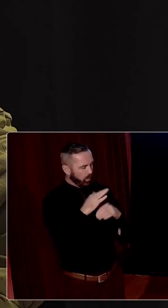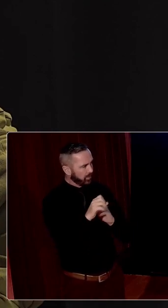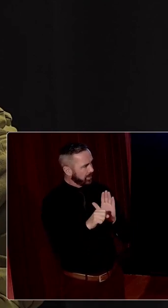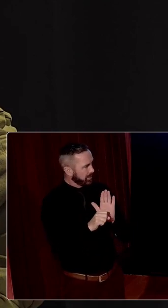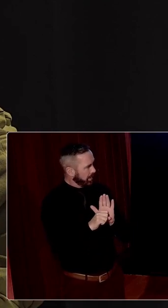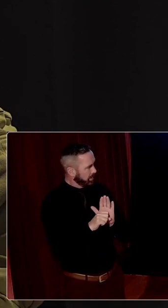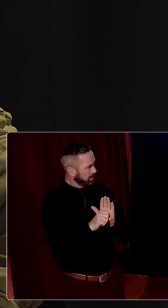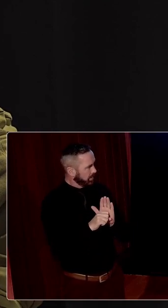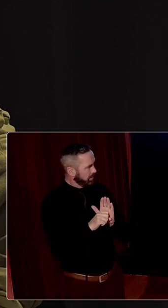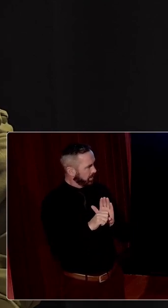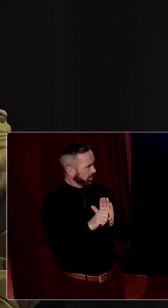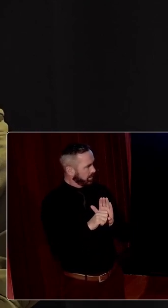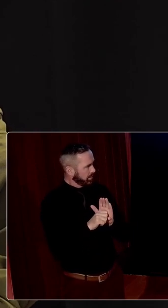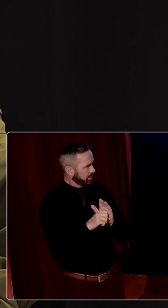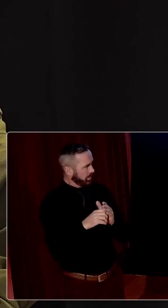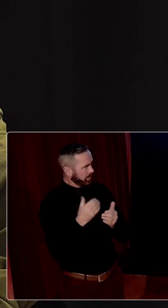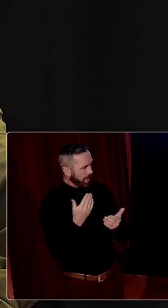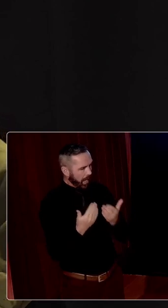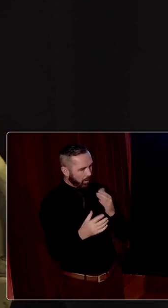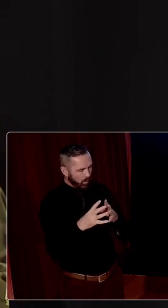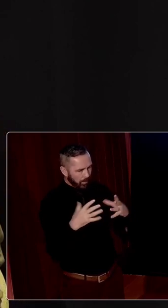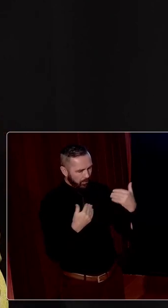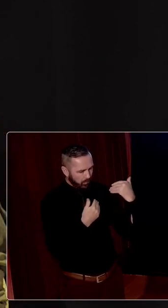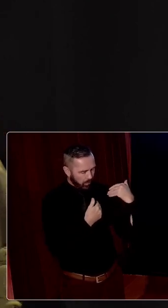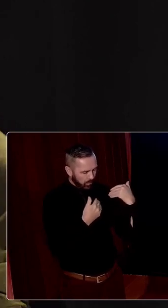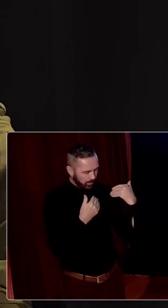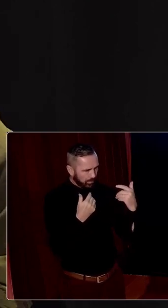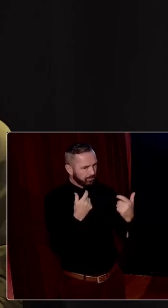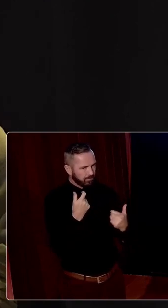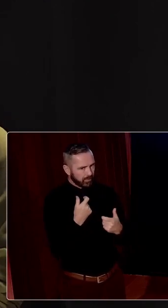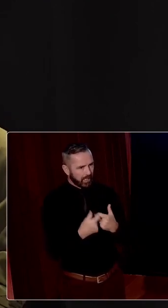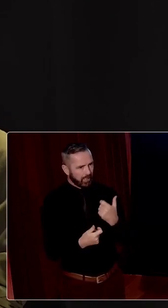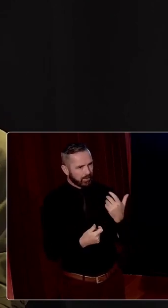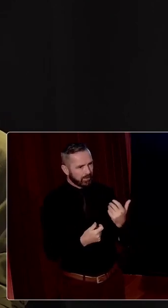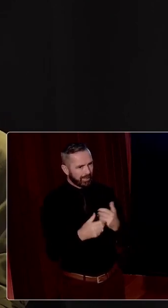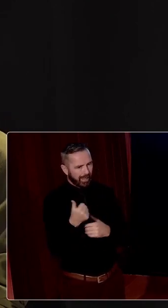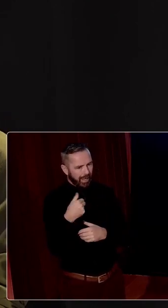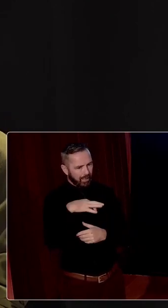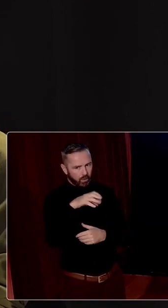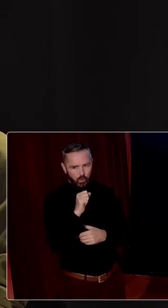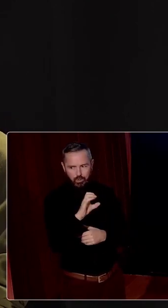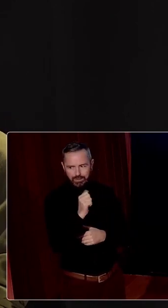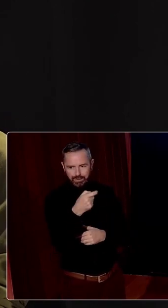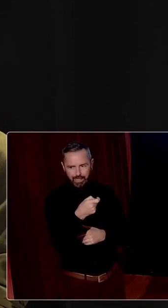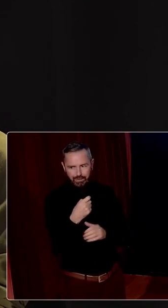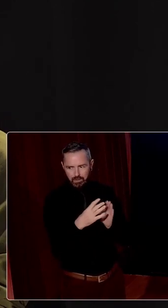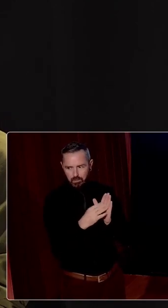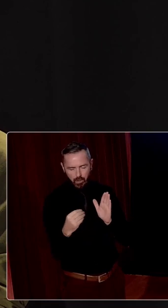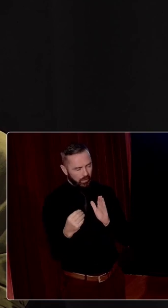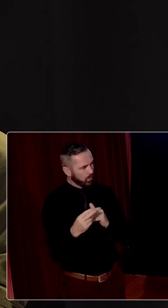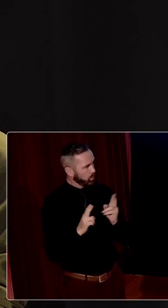state. How it's a bigger role than perhaps the Anglo-Saxon model would